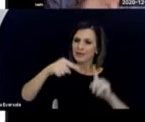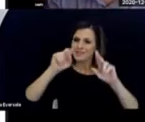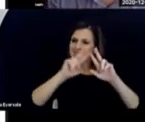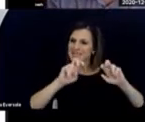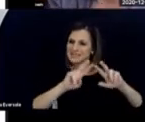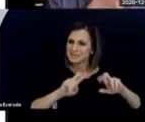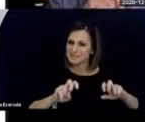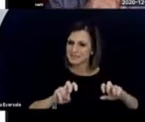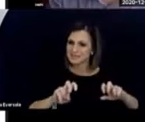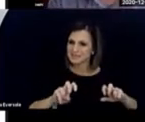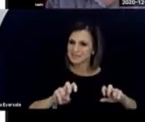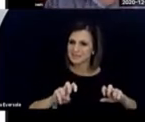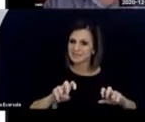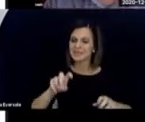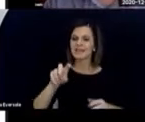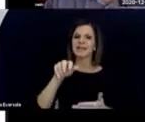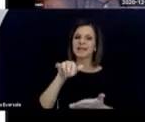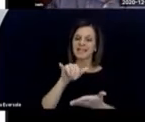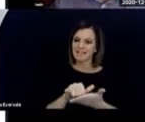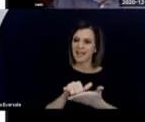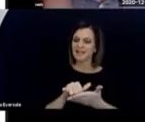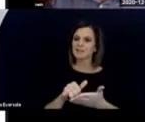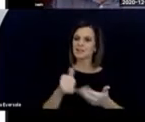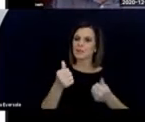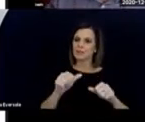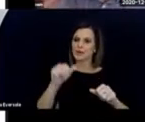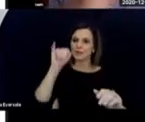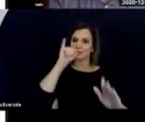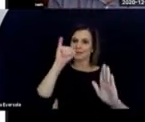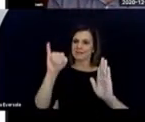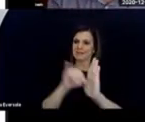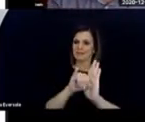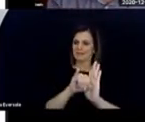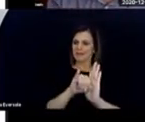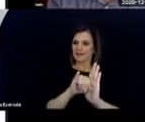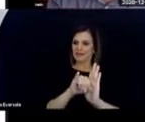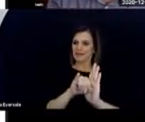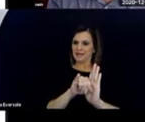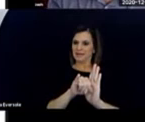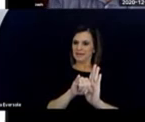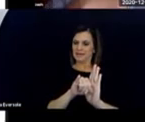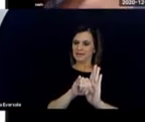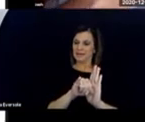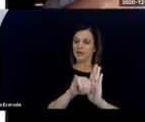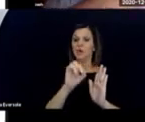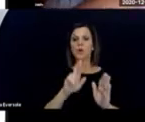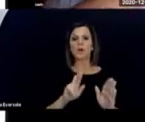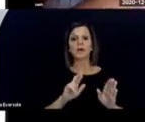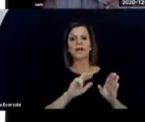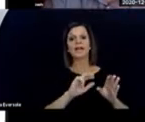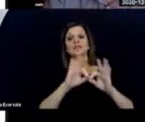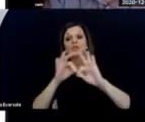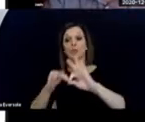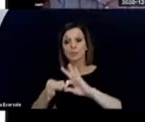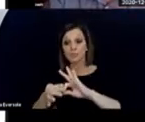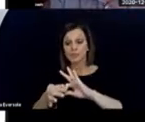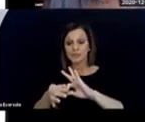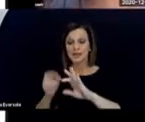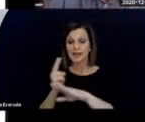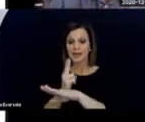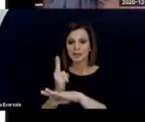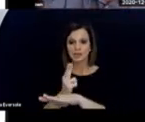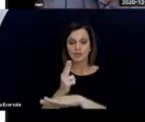that's the point of the assessment. That's what we're trying to identify and then interpret